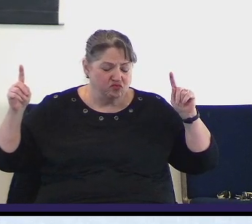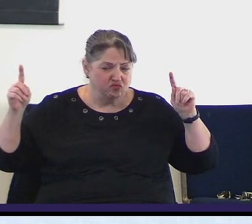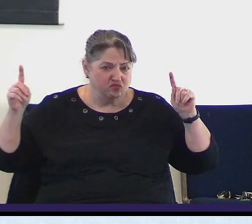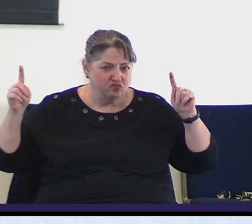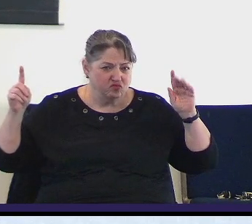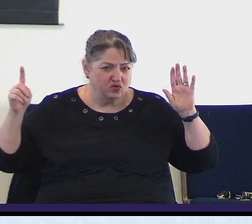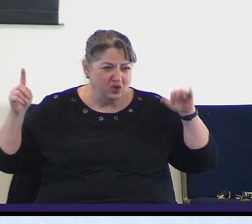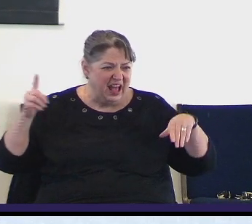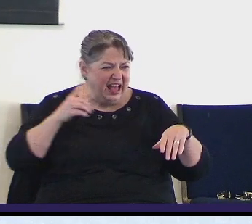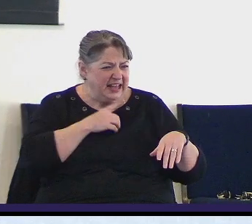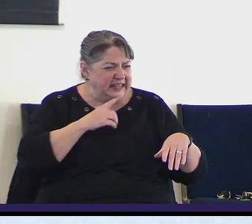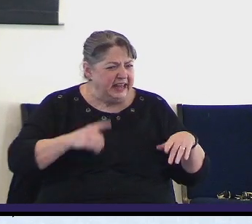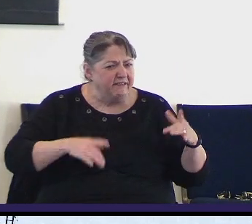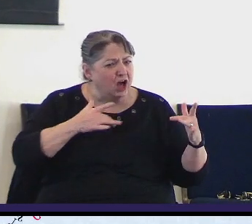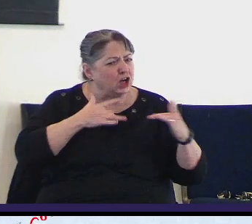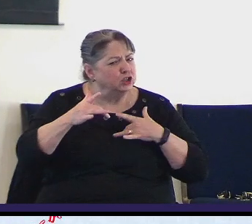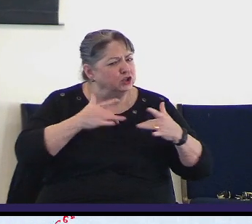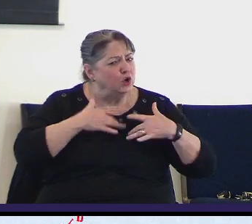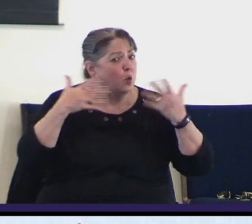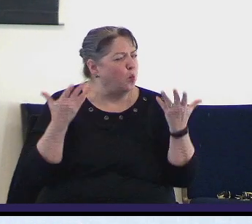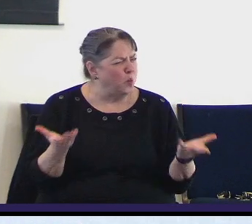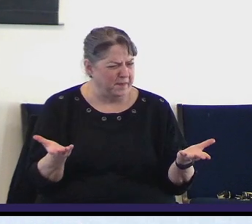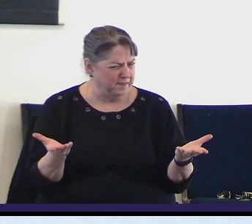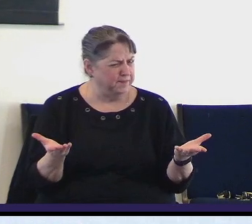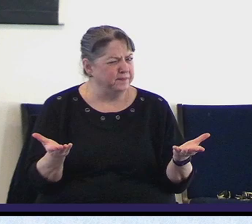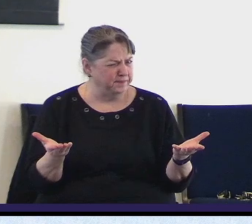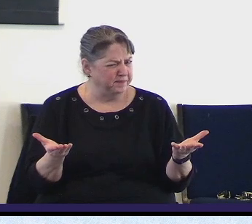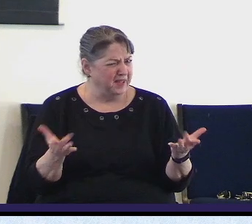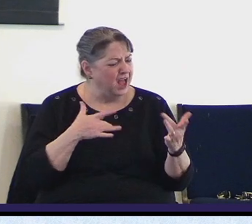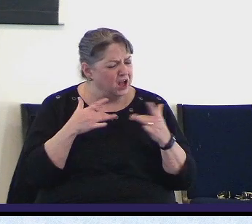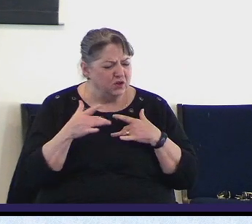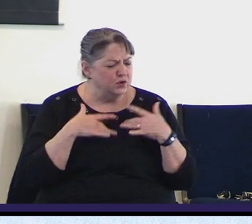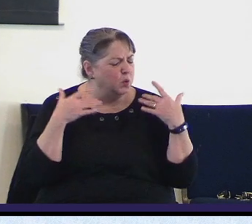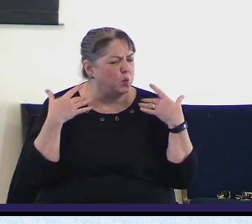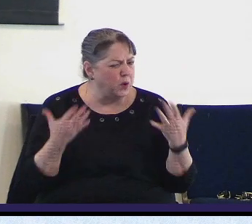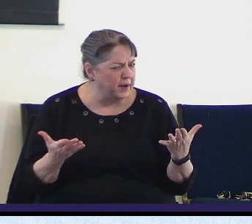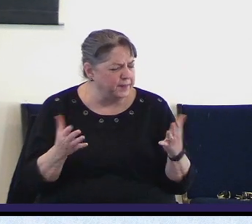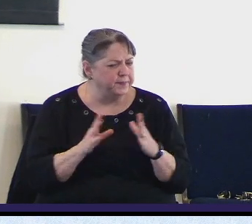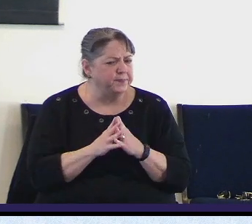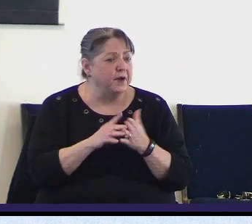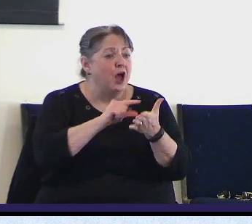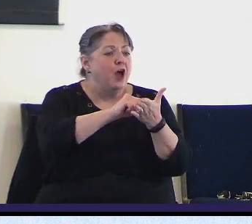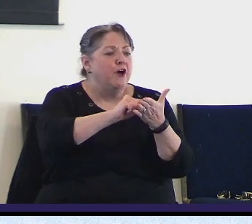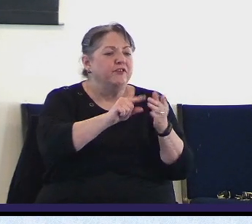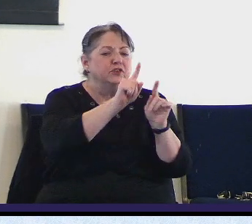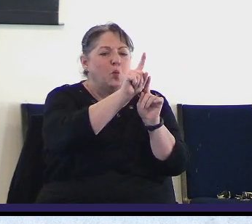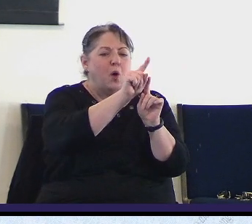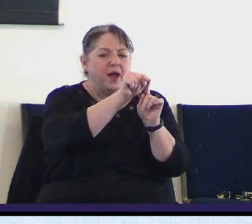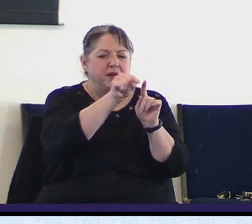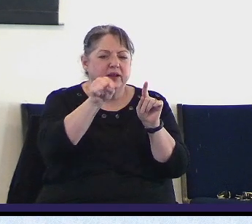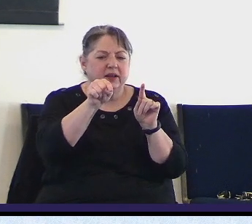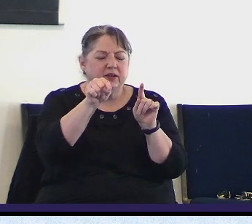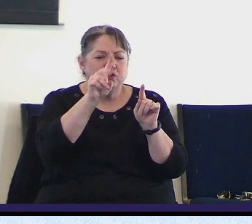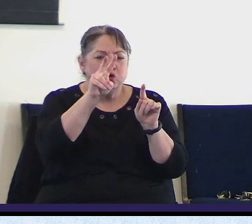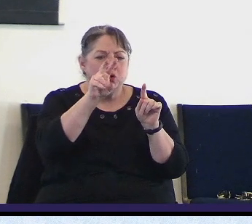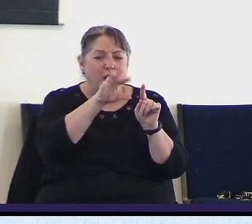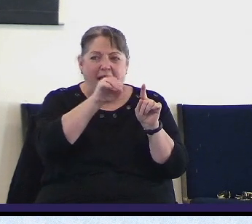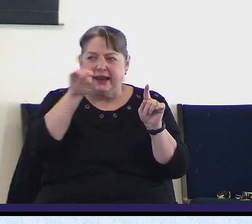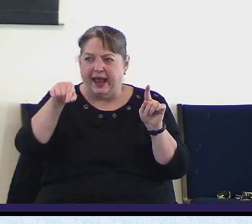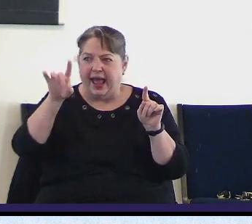David's concern. Notice his concern. In verses 1, 2 that was read and verse 8,